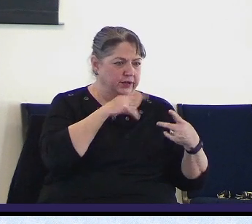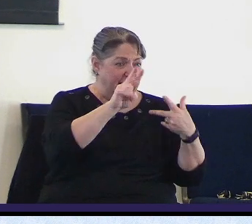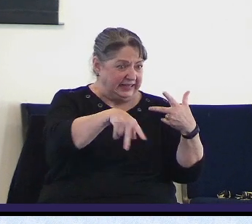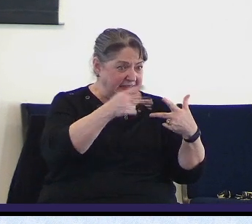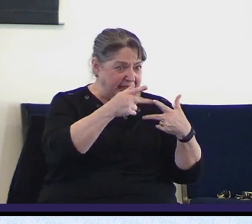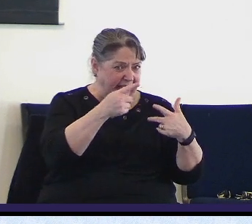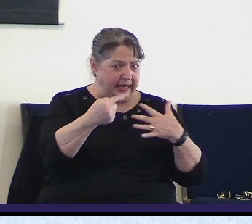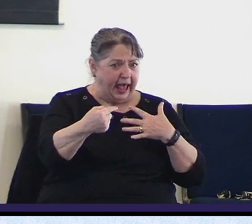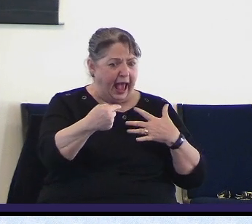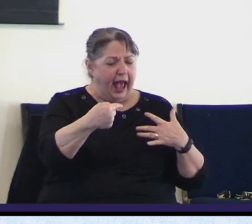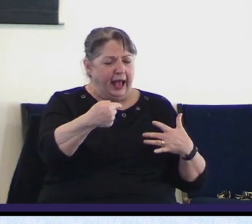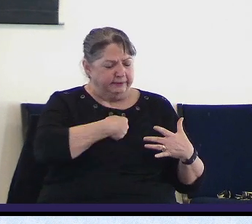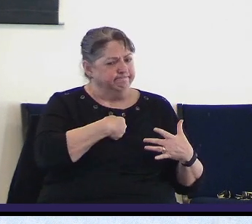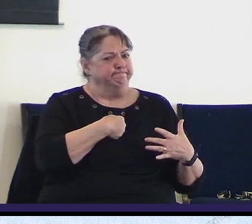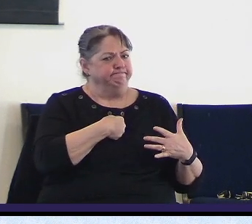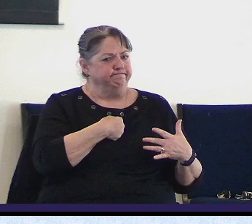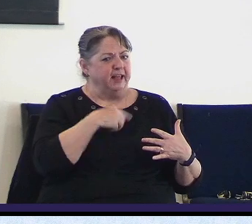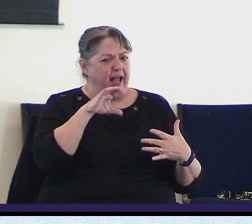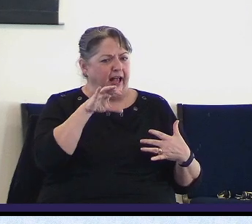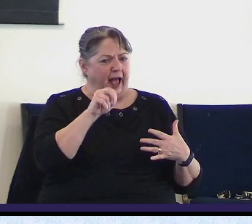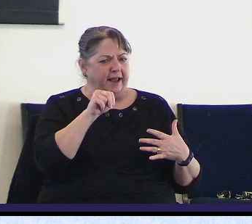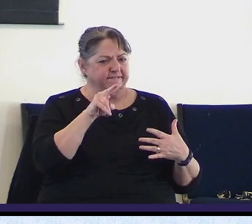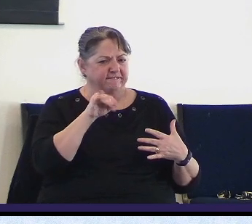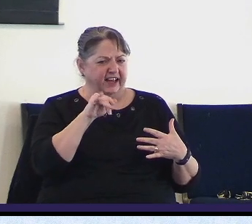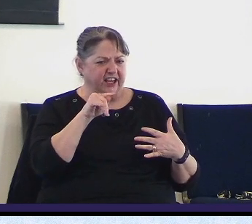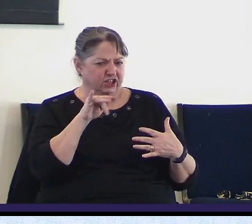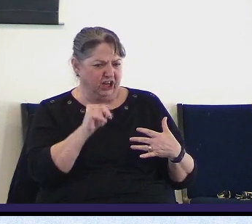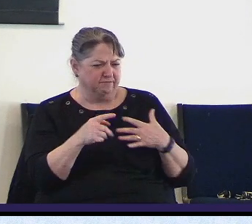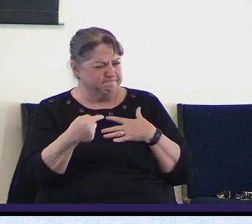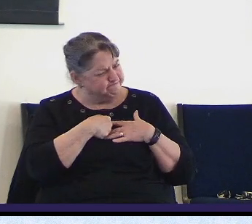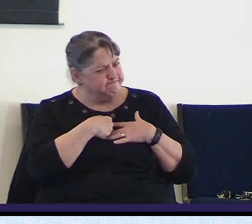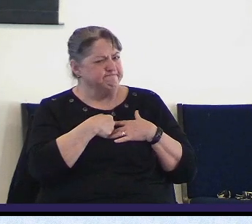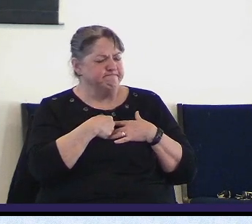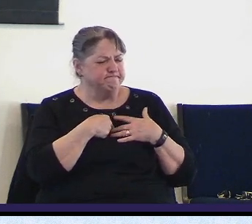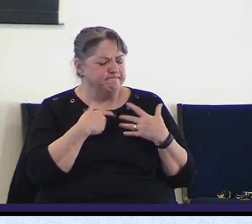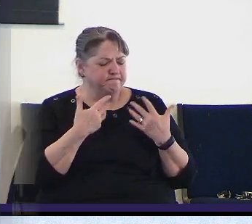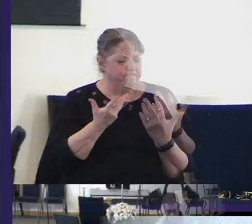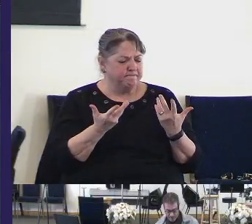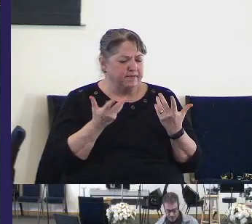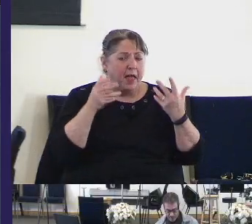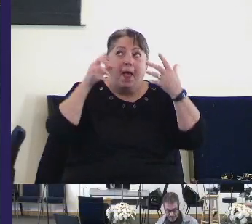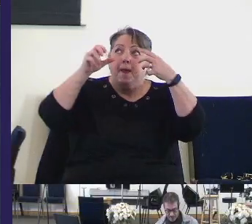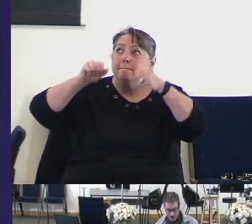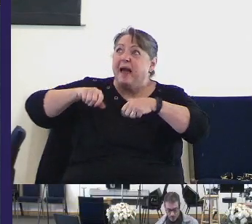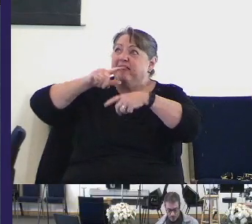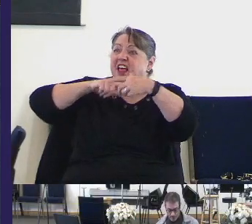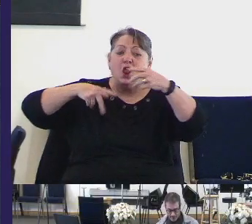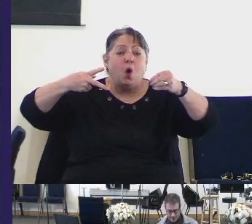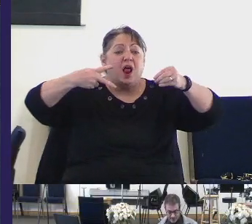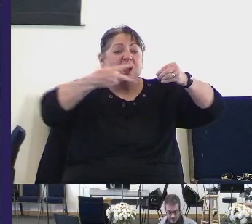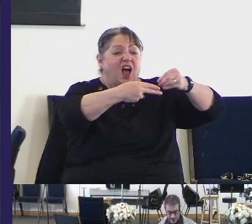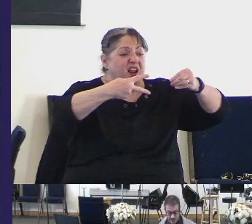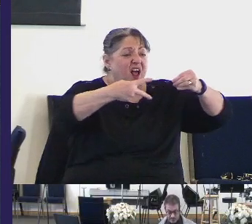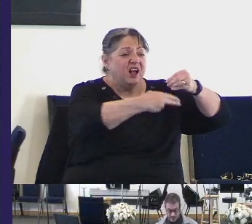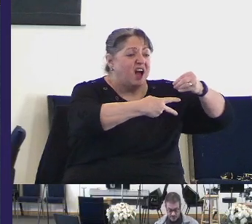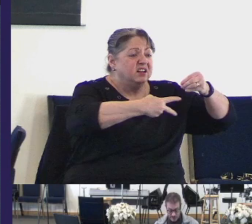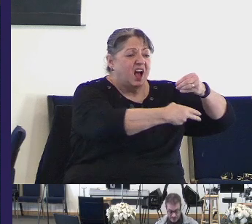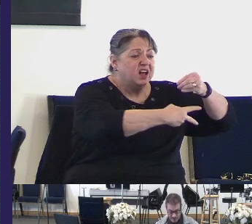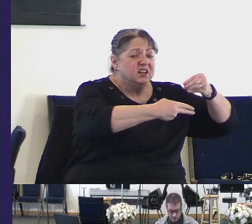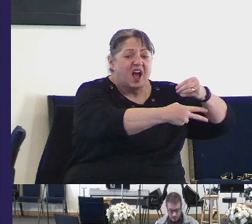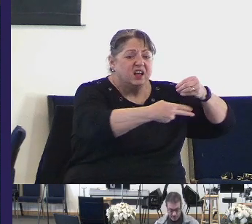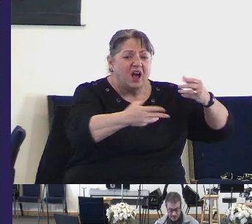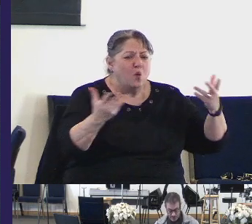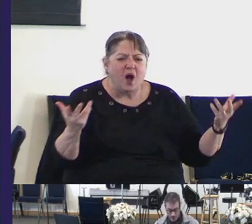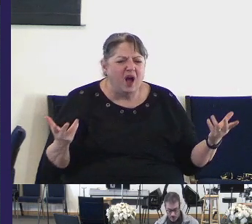conviction. Up on the screen verses 3 and 4 May the Lord cut off all this is his conviction.